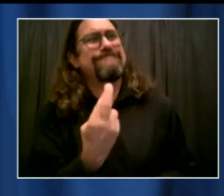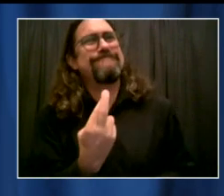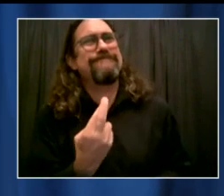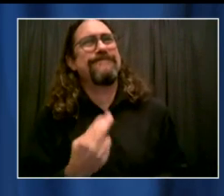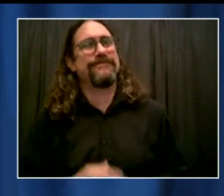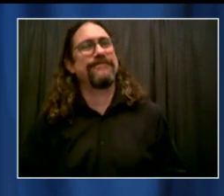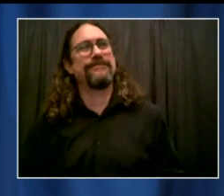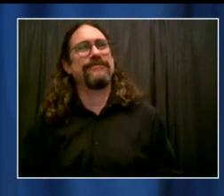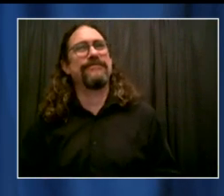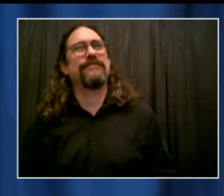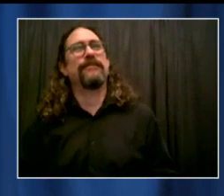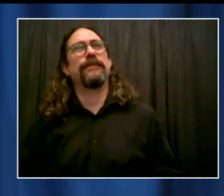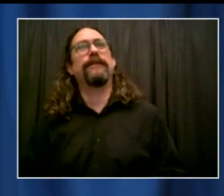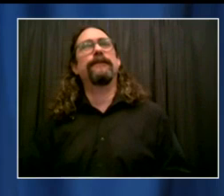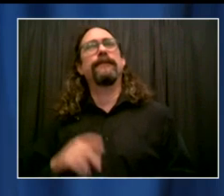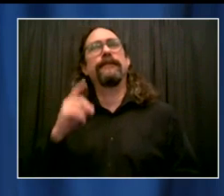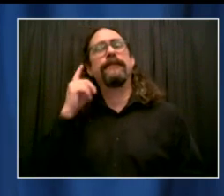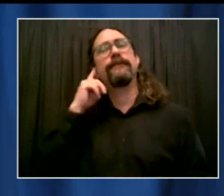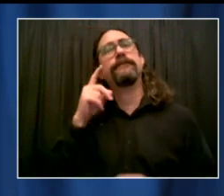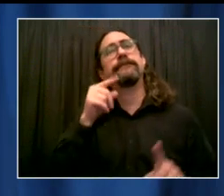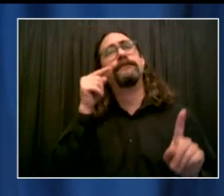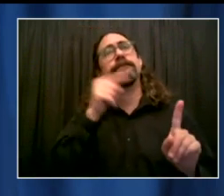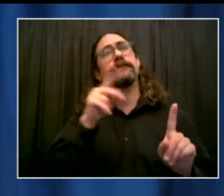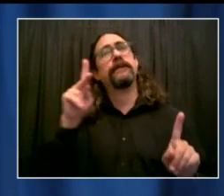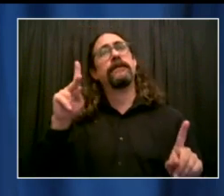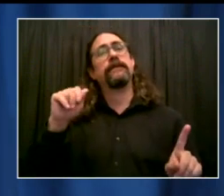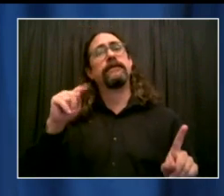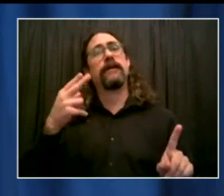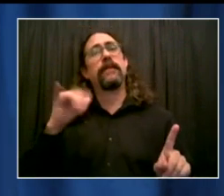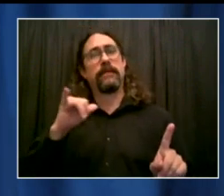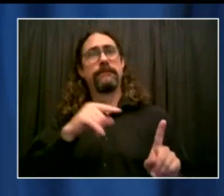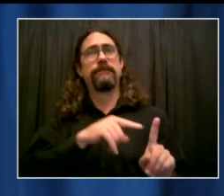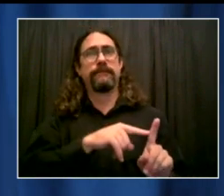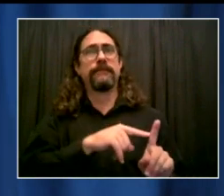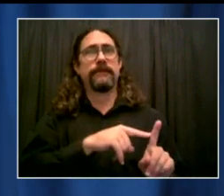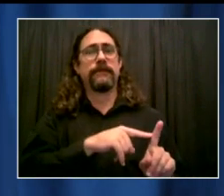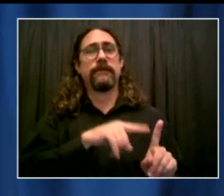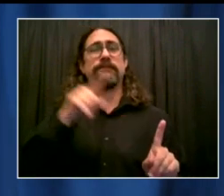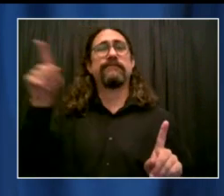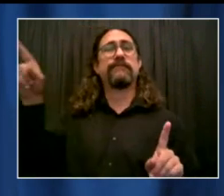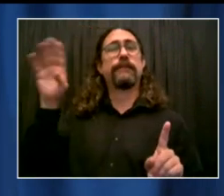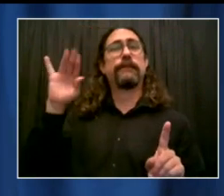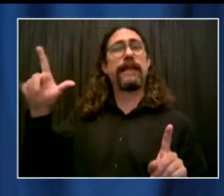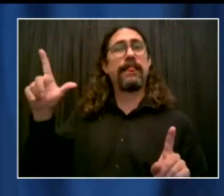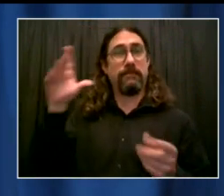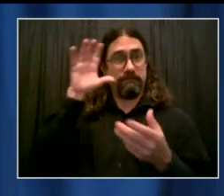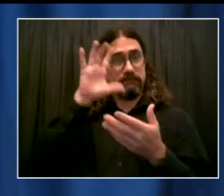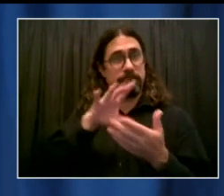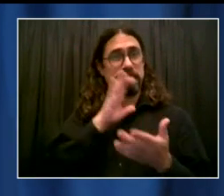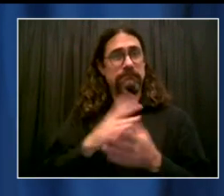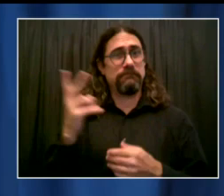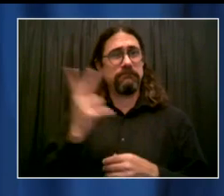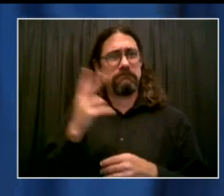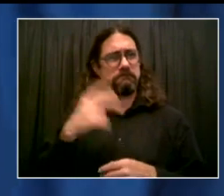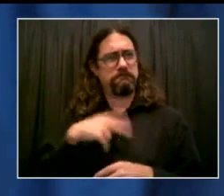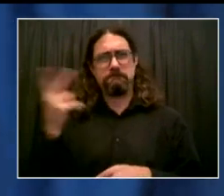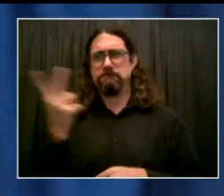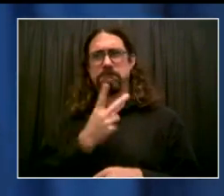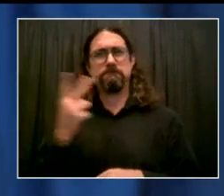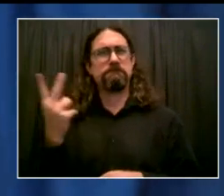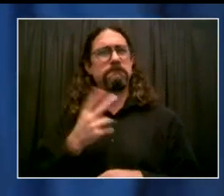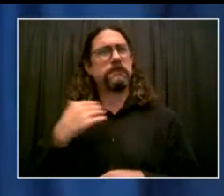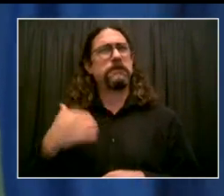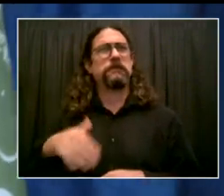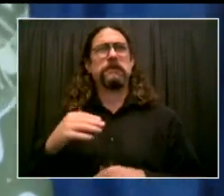and she's an inspiration, and I'm thankful to you, Mr. Mayor, for giving her this victory. Well, well-deserved. And